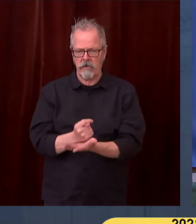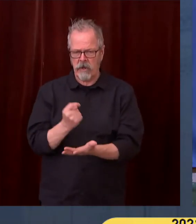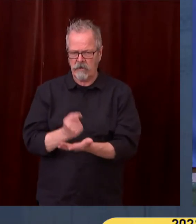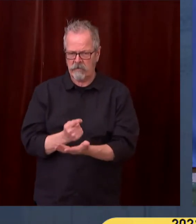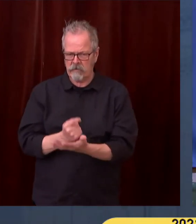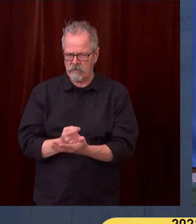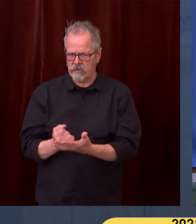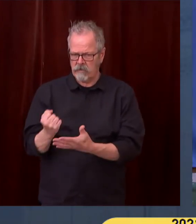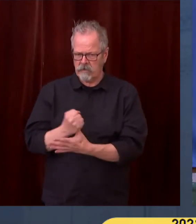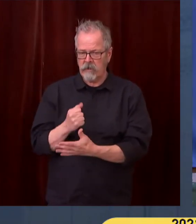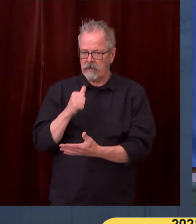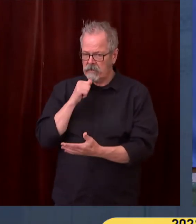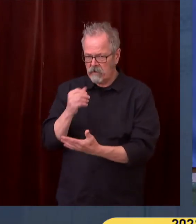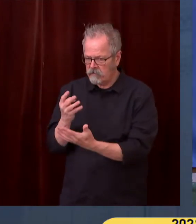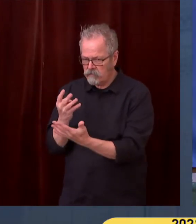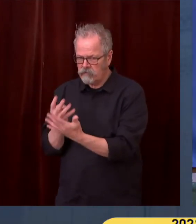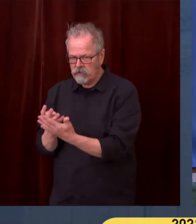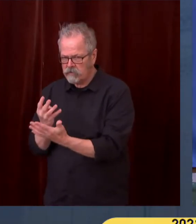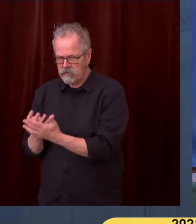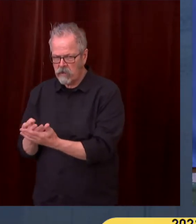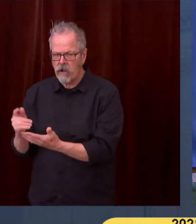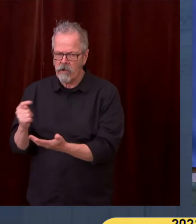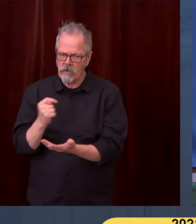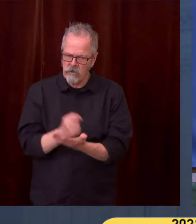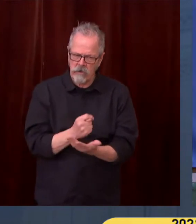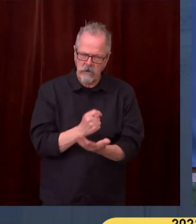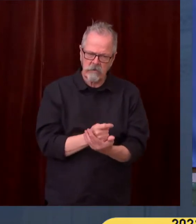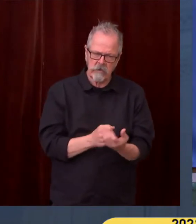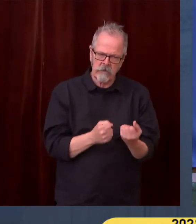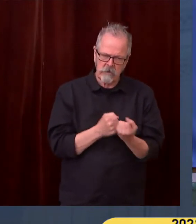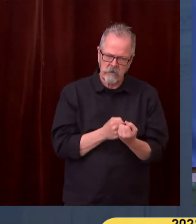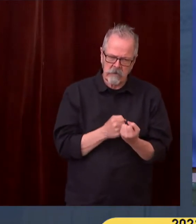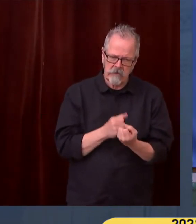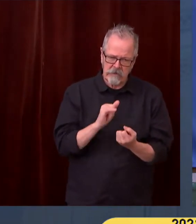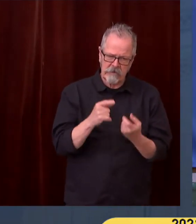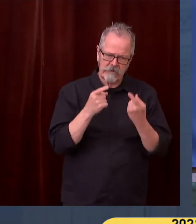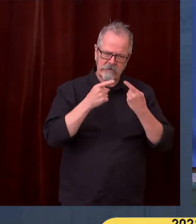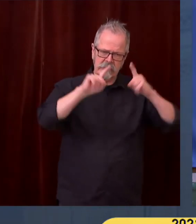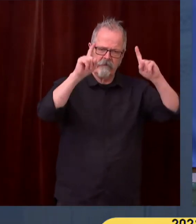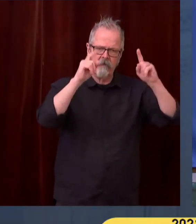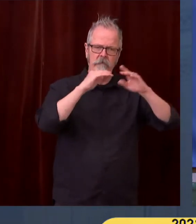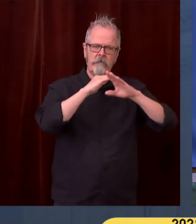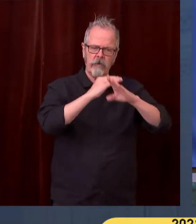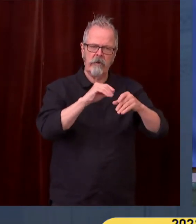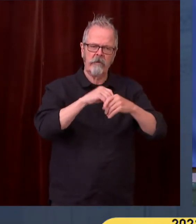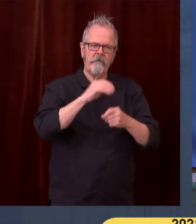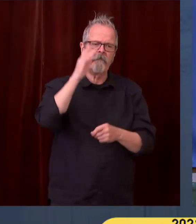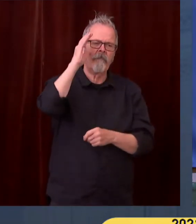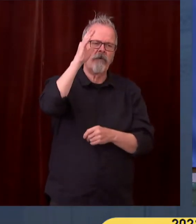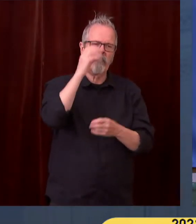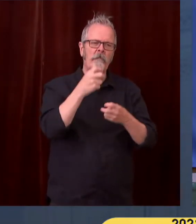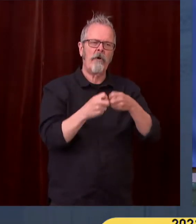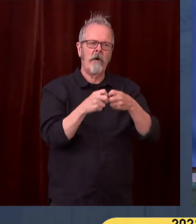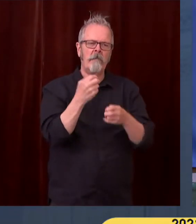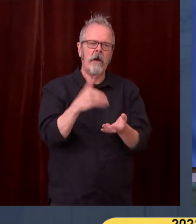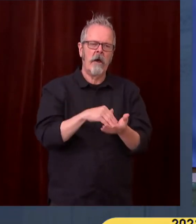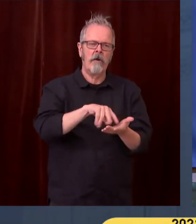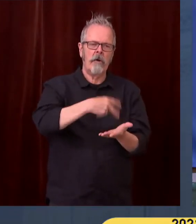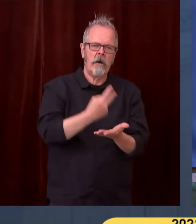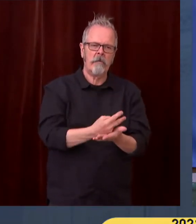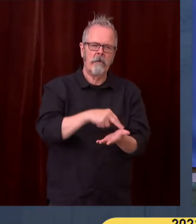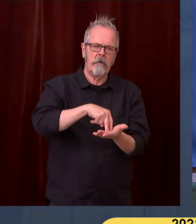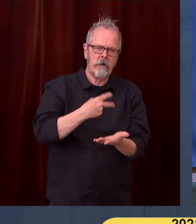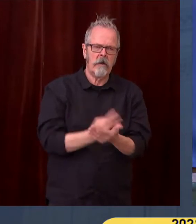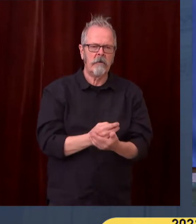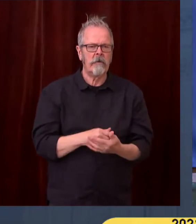effective in a way that simultaneously prevents associated crime out of the public sphere